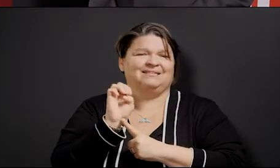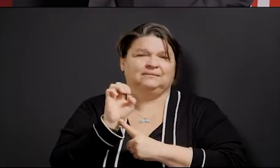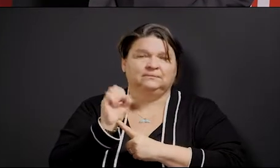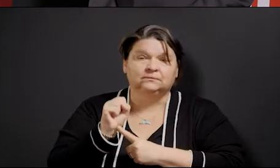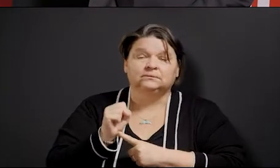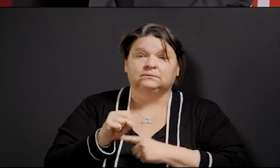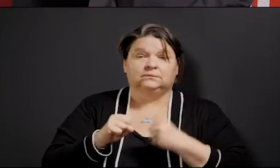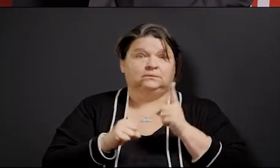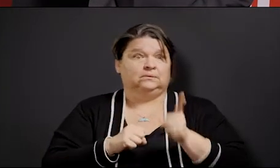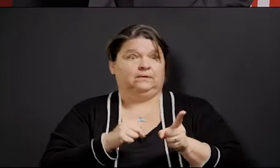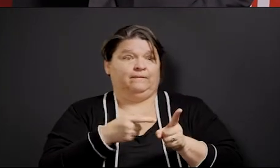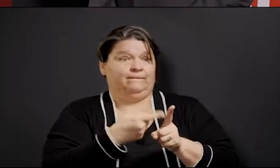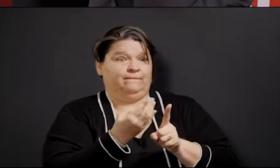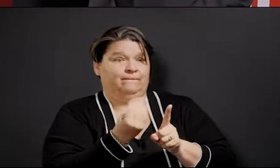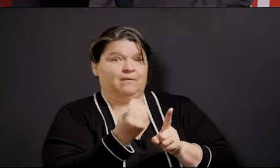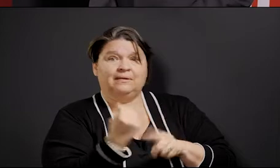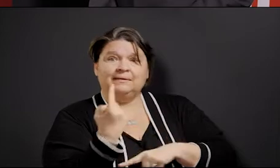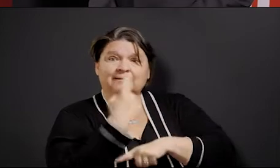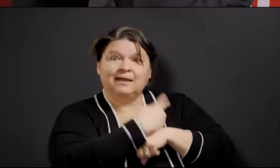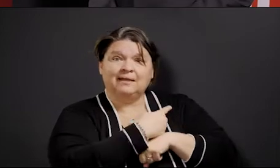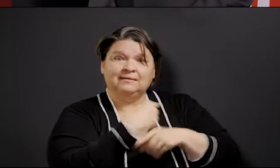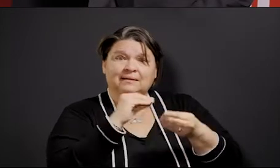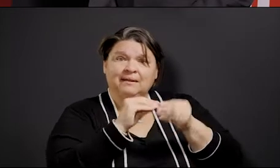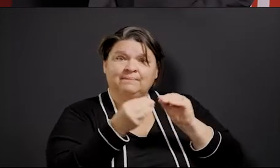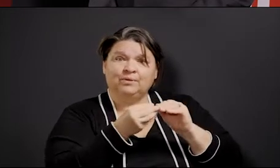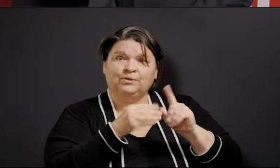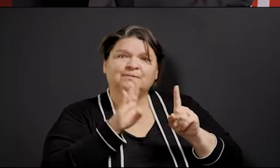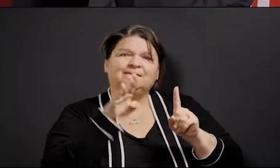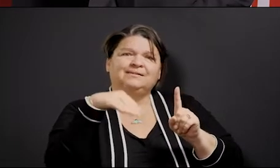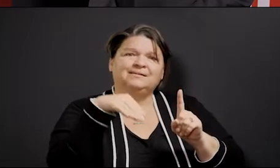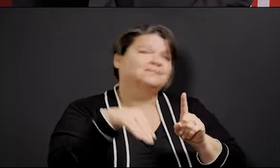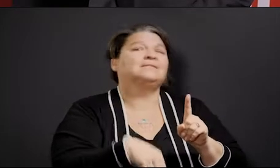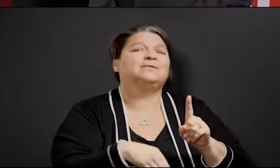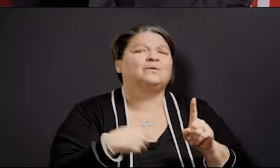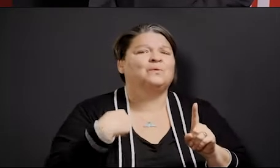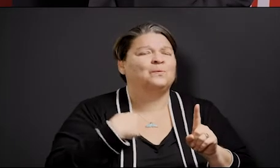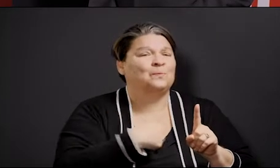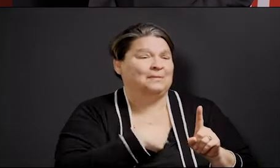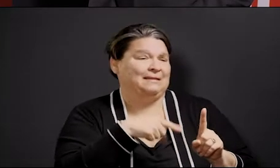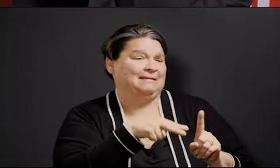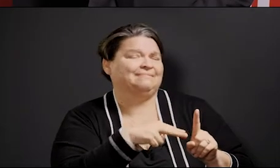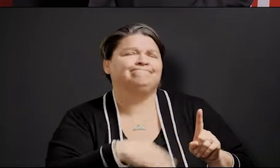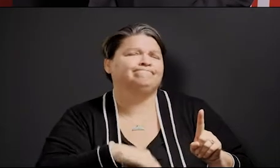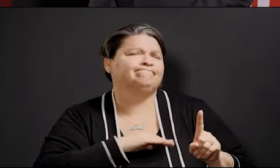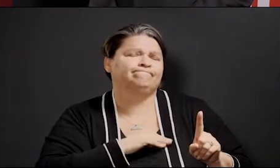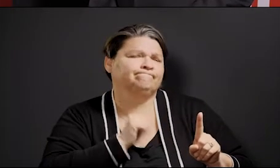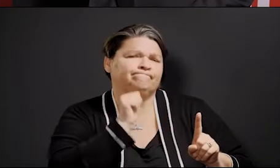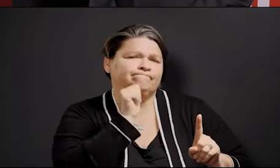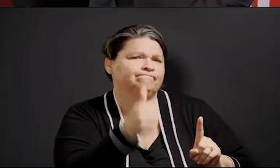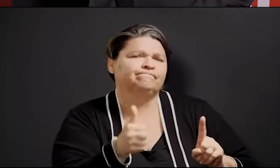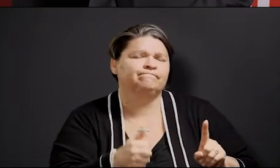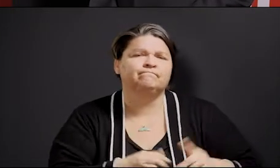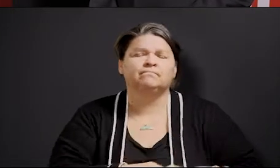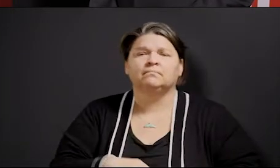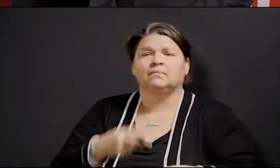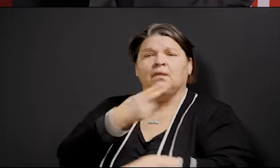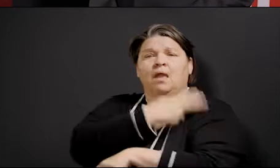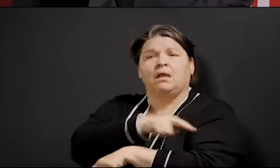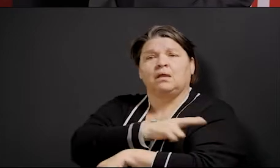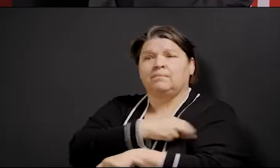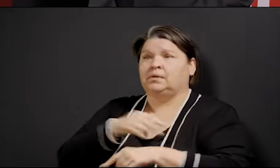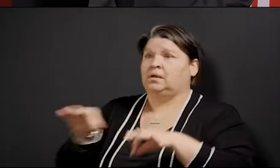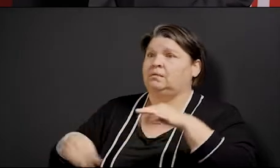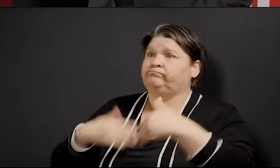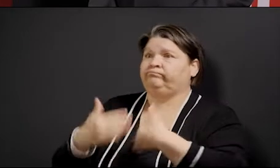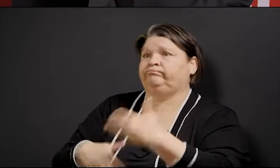days of declining just yet. We're going to get there, folks. We really are. But our ability to have a robust testing